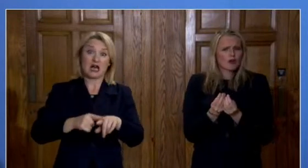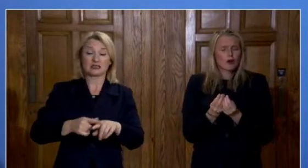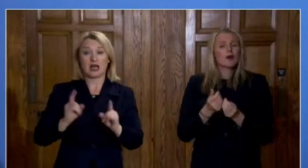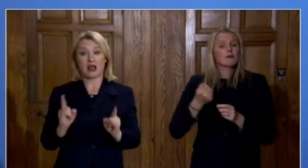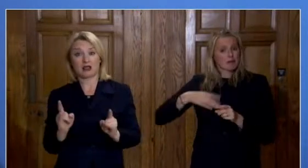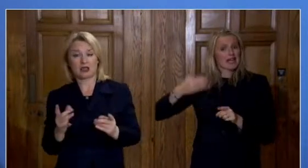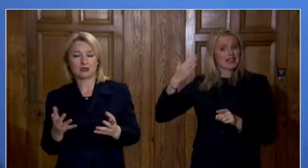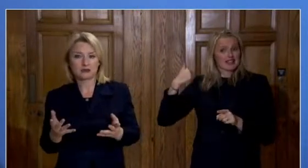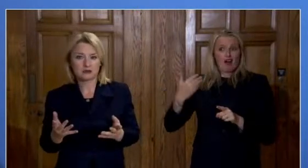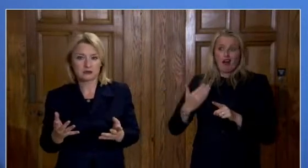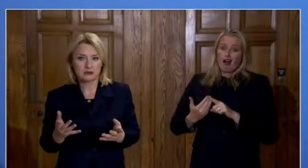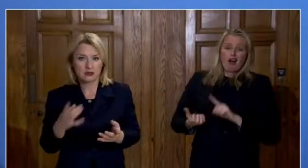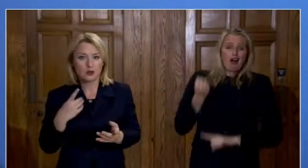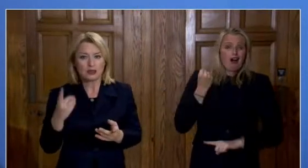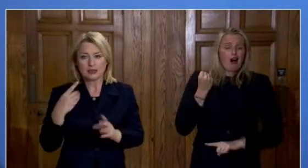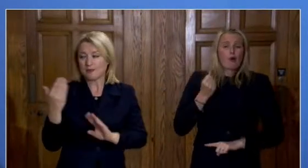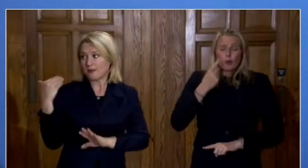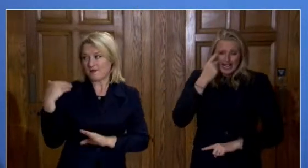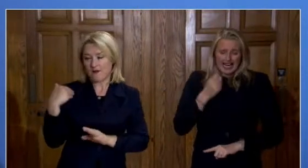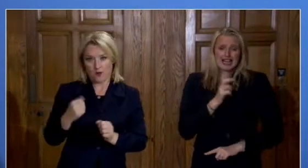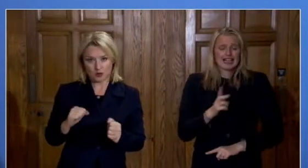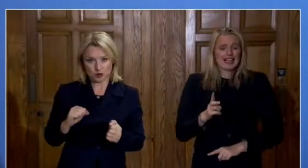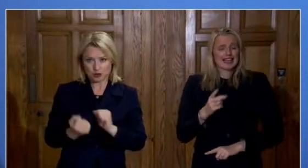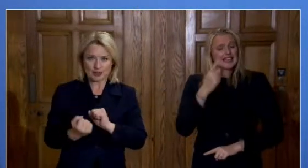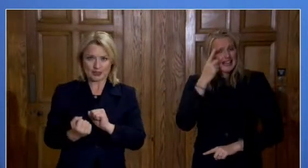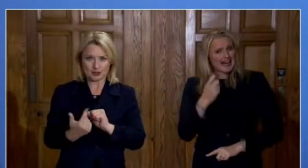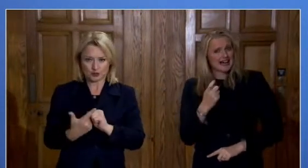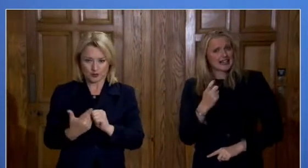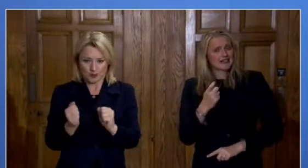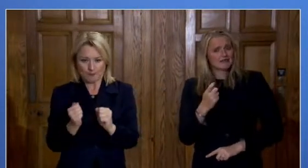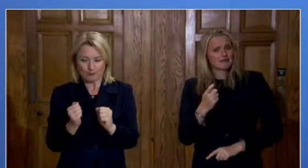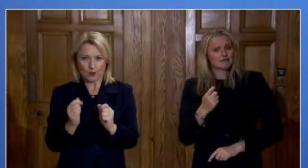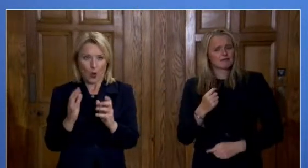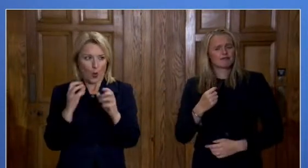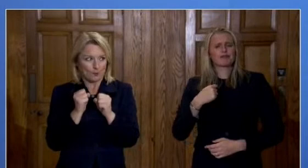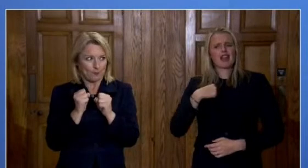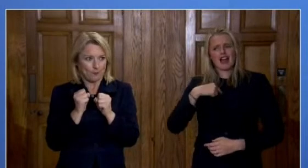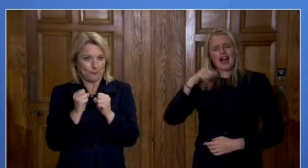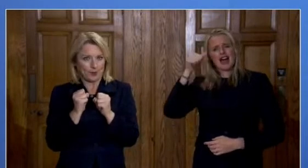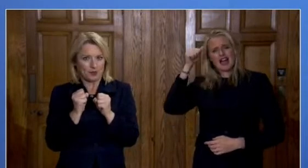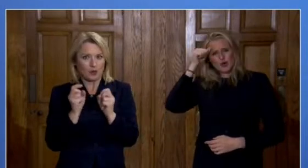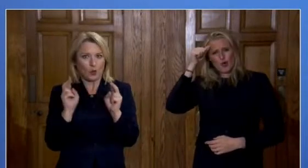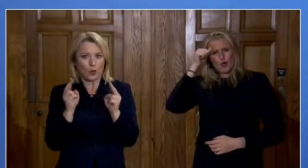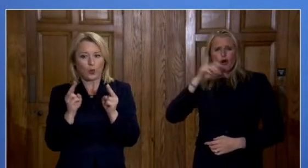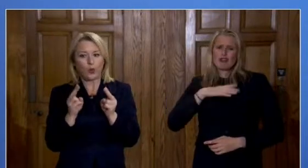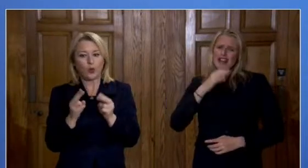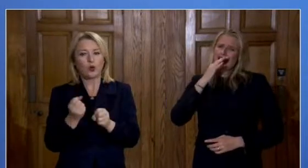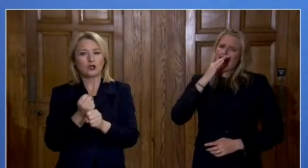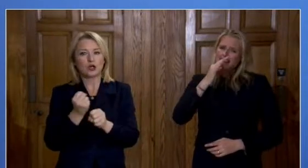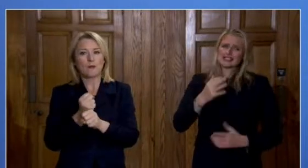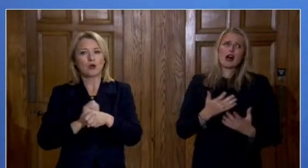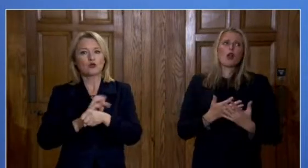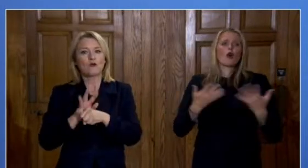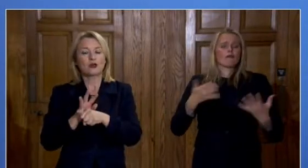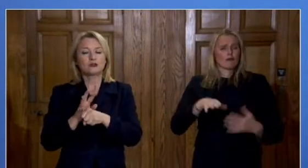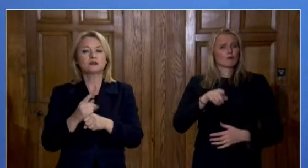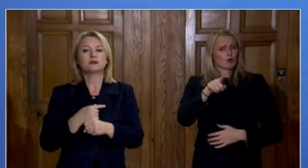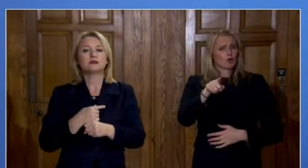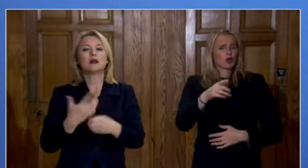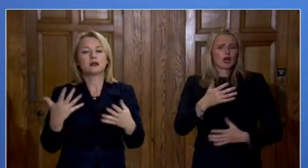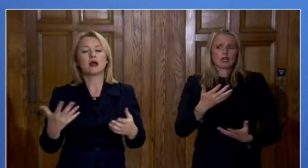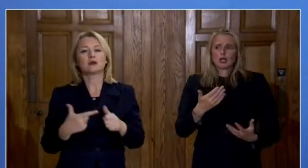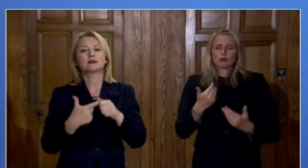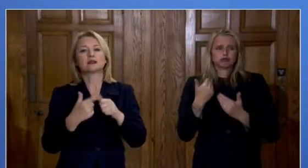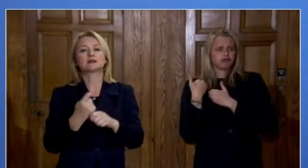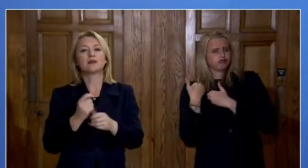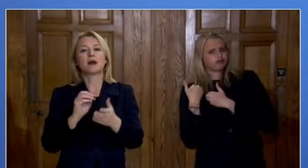done it before and we can do it again. I realise that we have already asked a lot of you all. I know it's